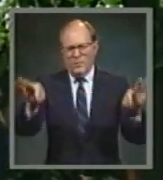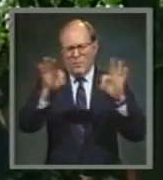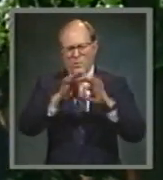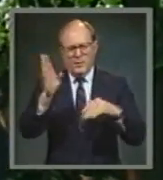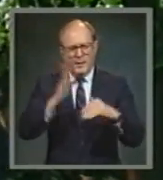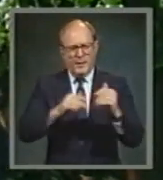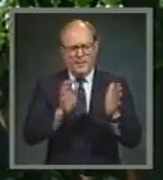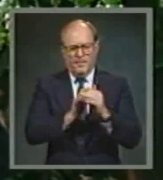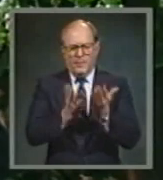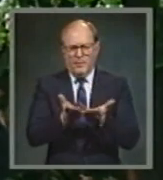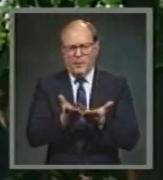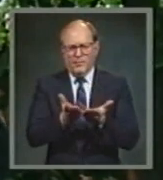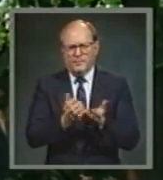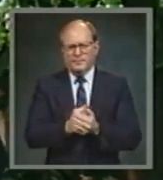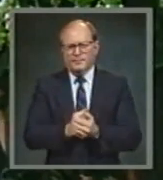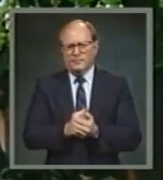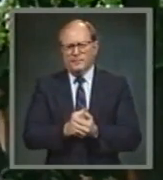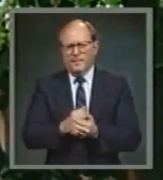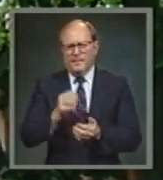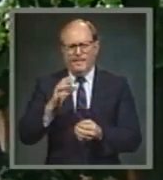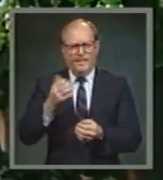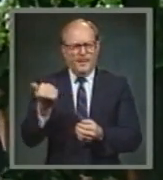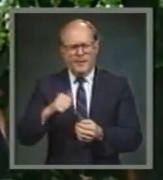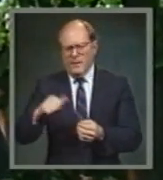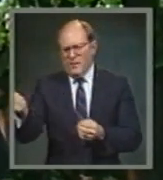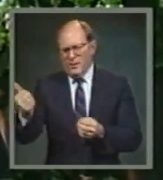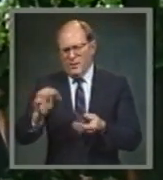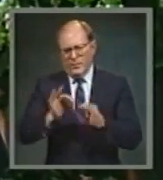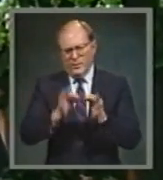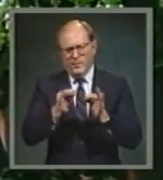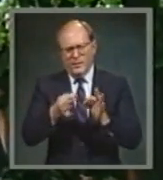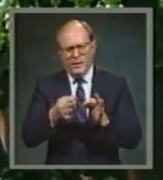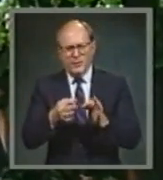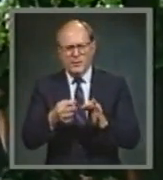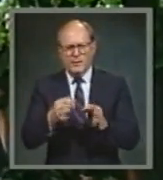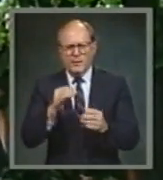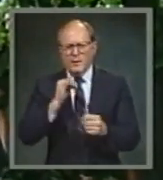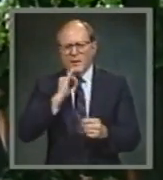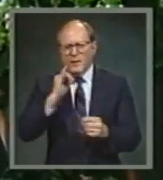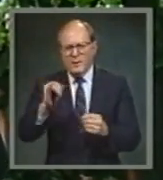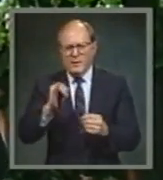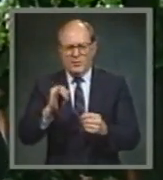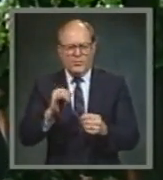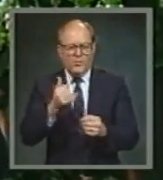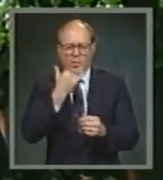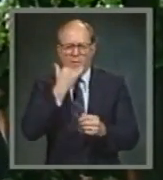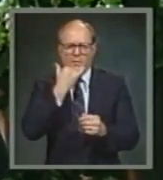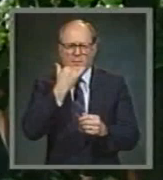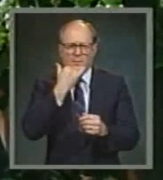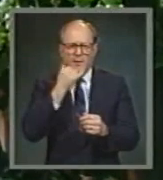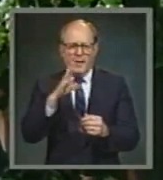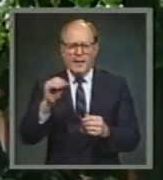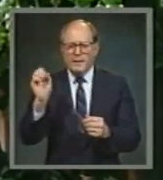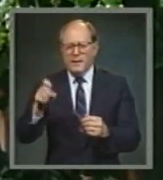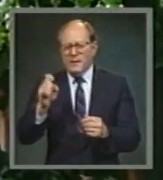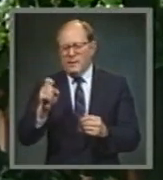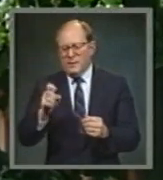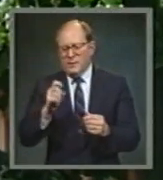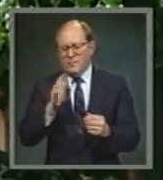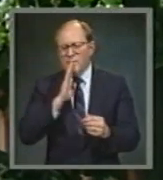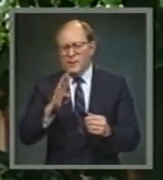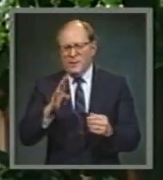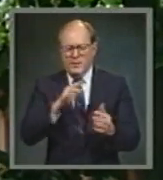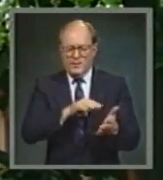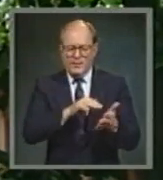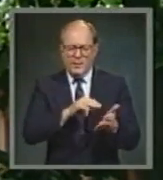the Word of God. Any interpretation of the Scriptures, to the contrary, is a perverted one and needs to be restudied.